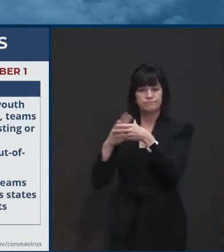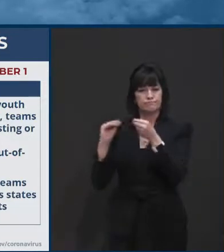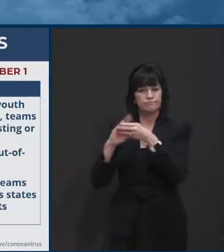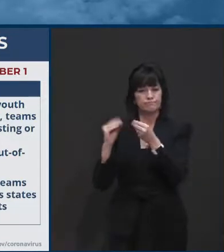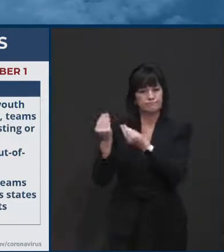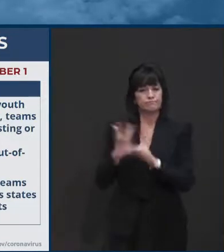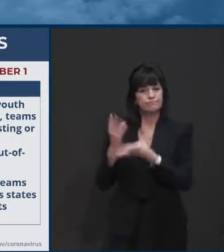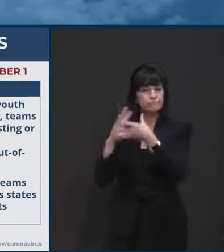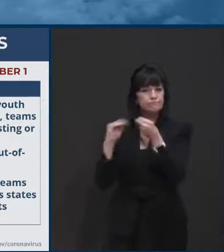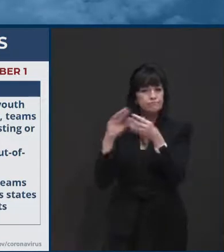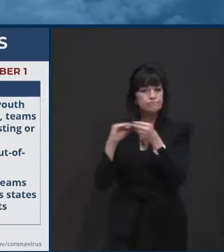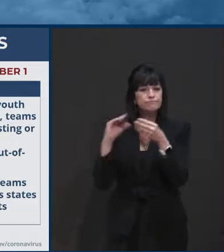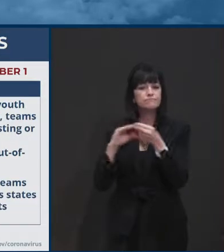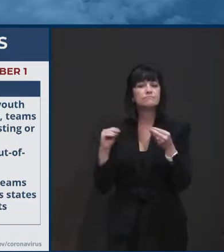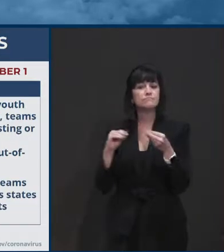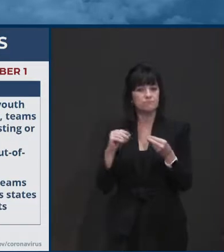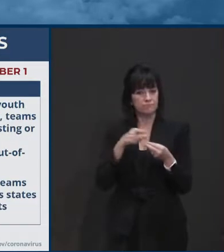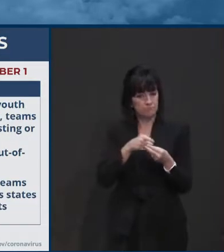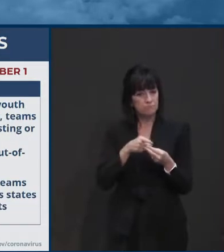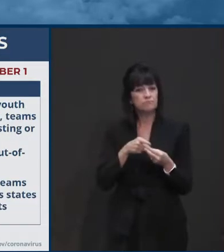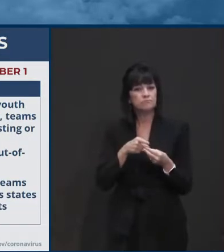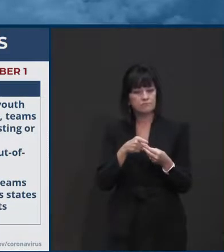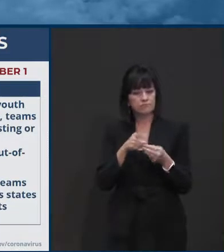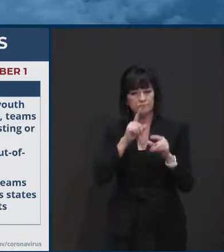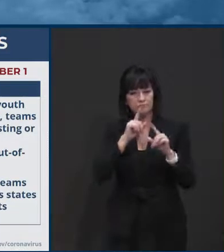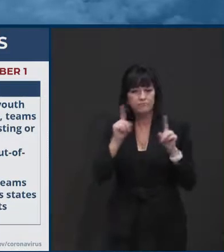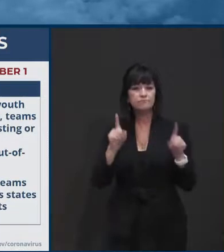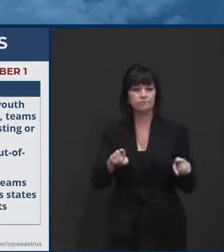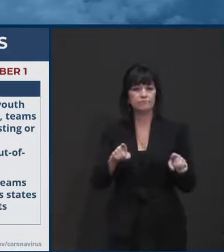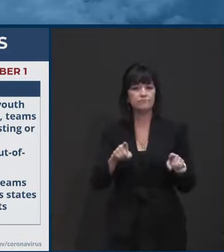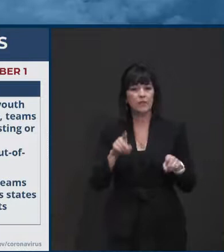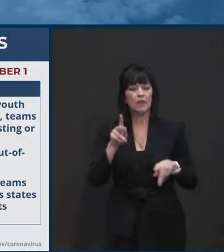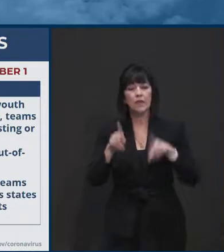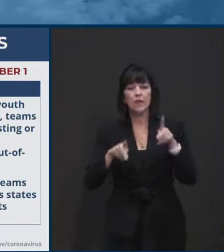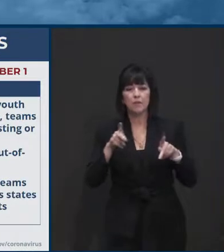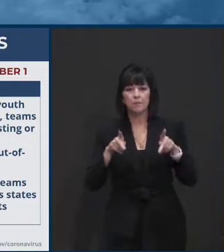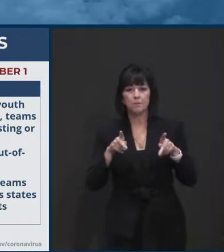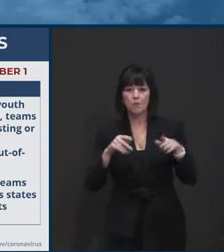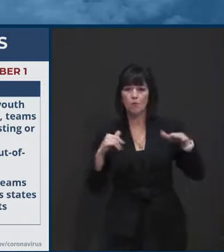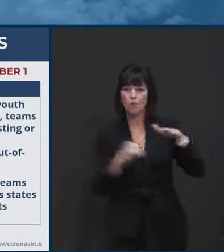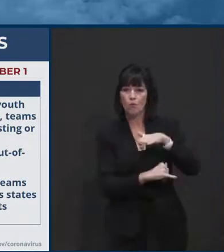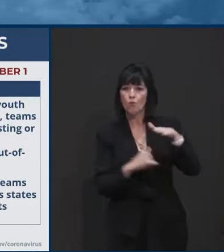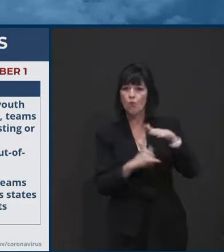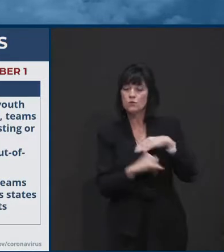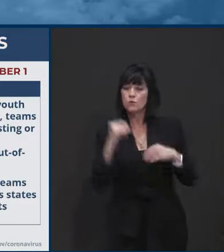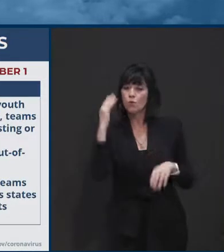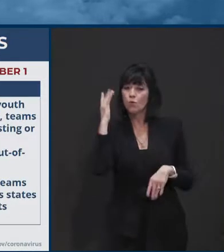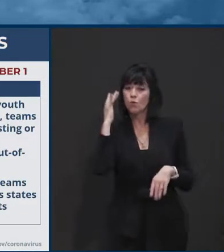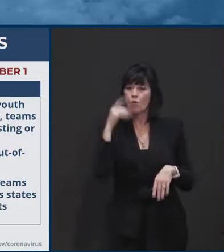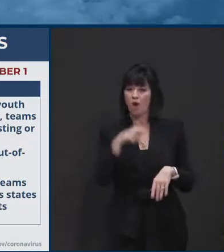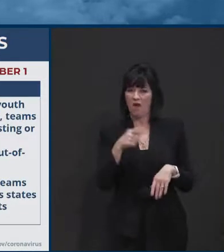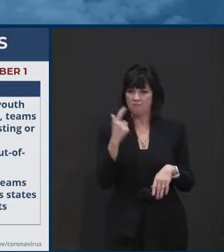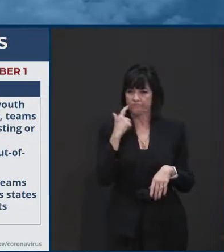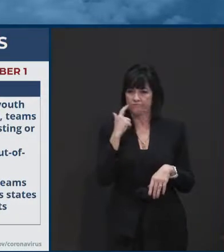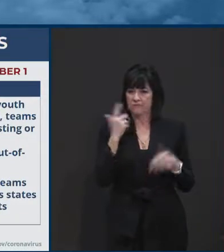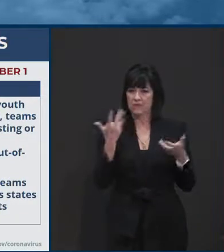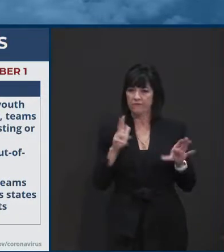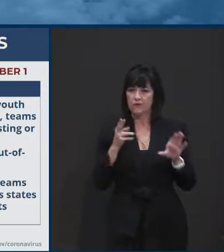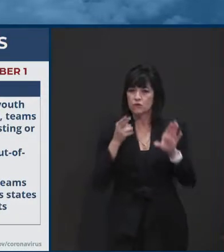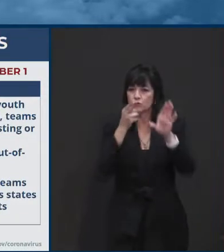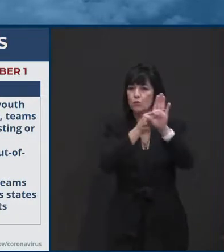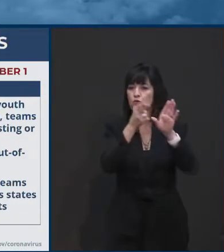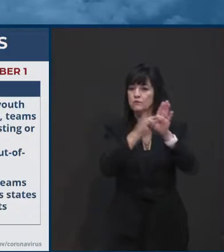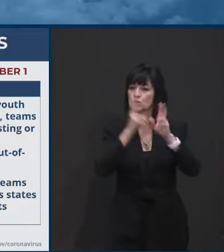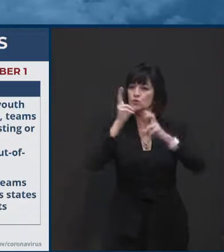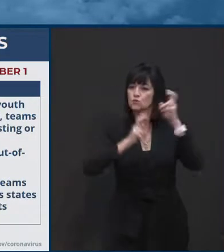because they had participated in a particular sports tournament out of state and that now those tournaments were going to be moved